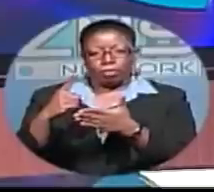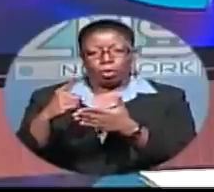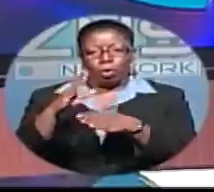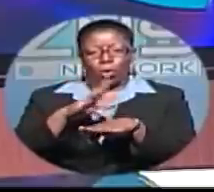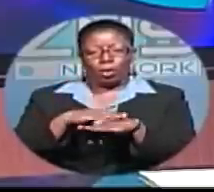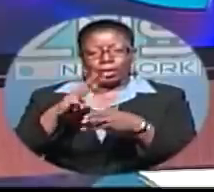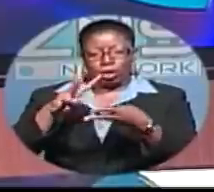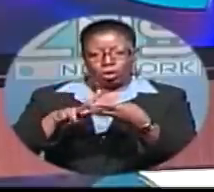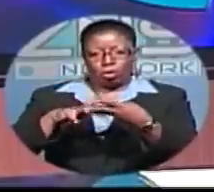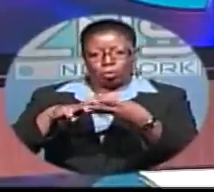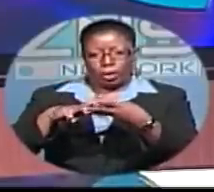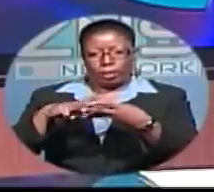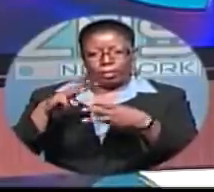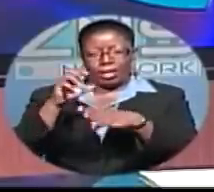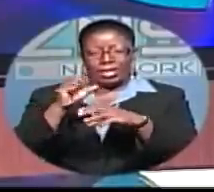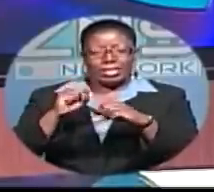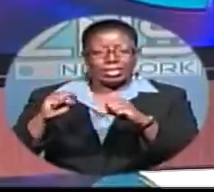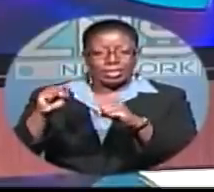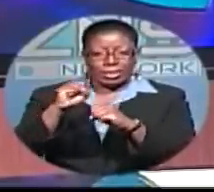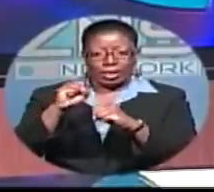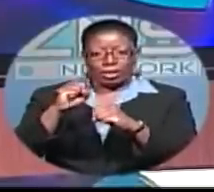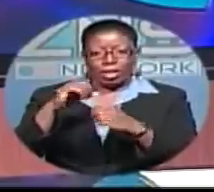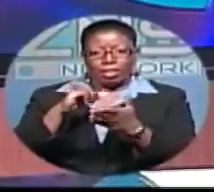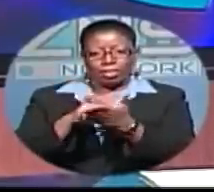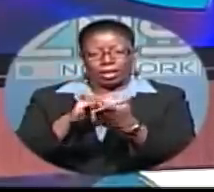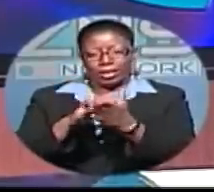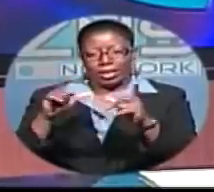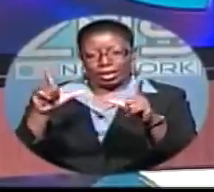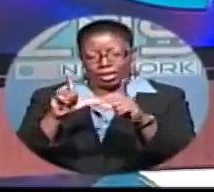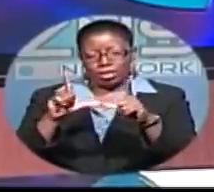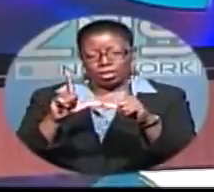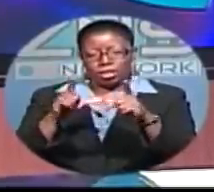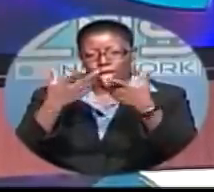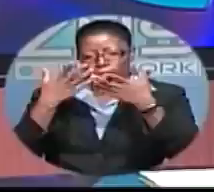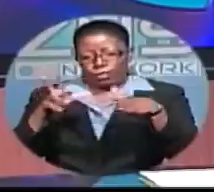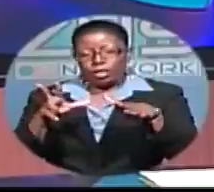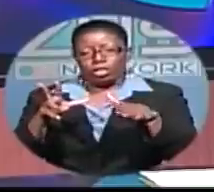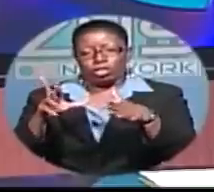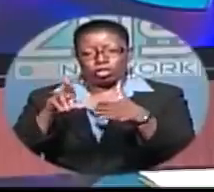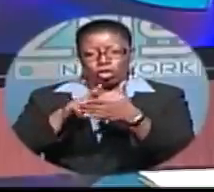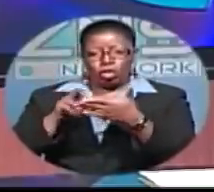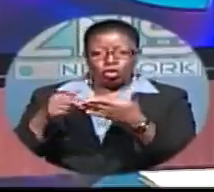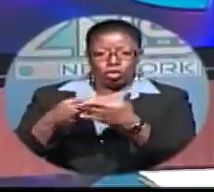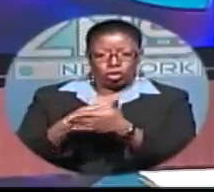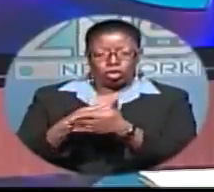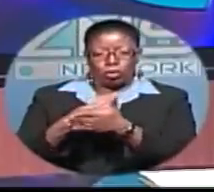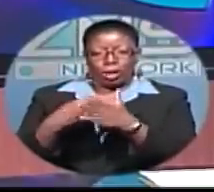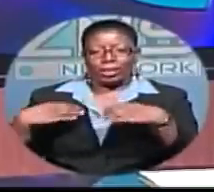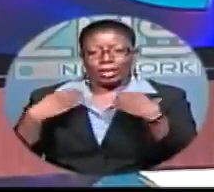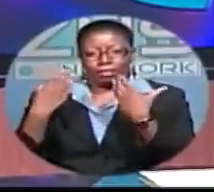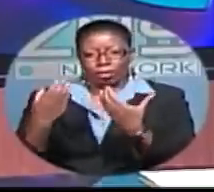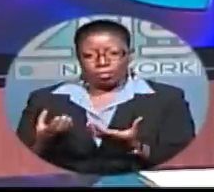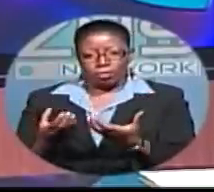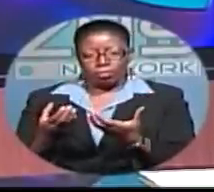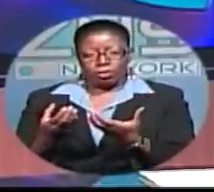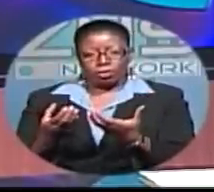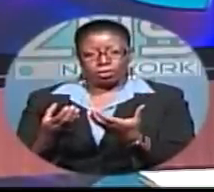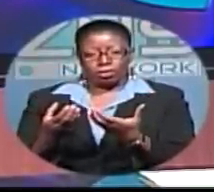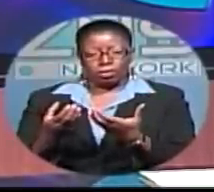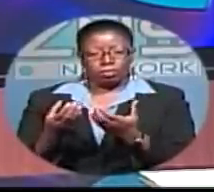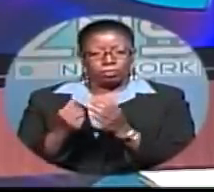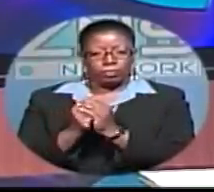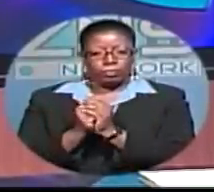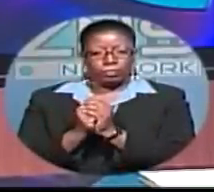explaining that their licenses were renewed last week, Friday, April 27th, and the terms include a commitment to spud oil